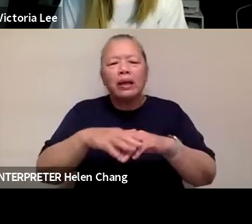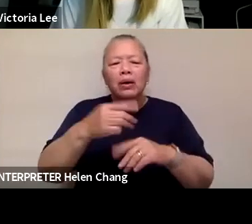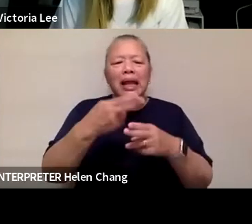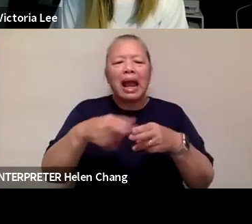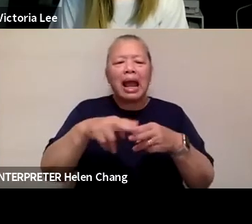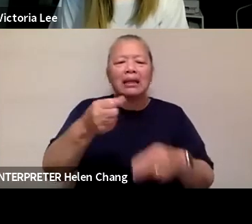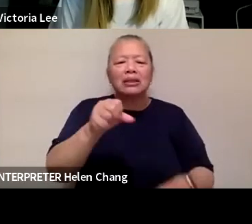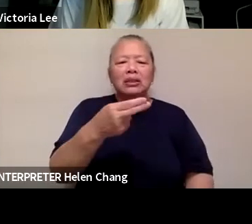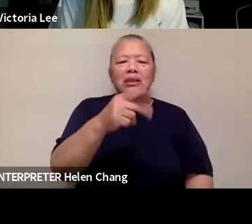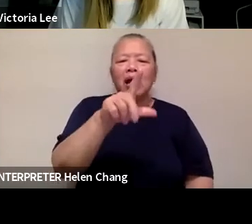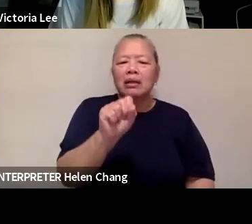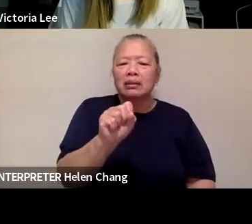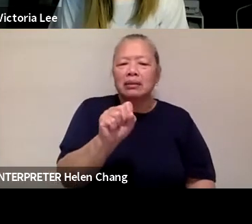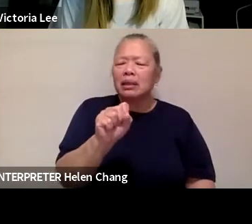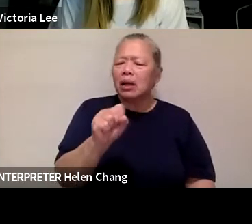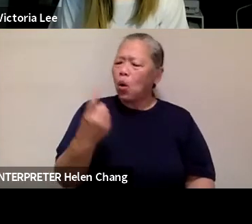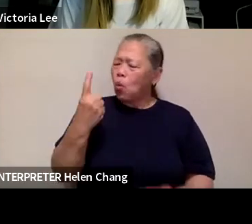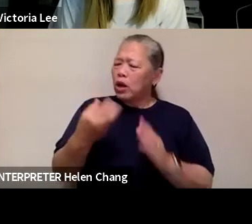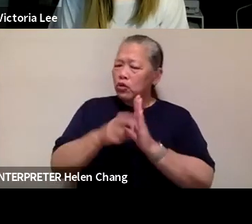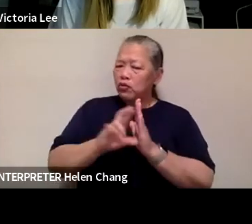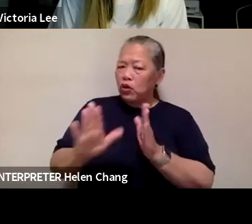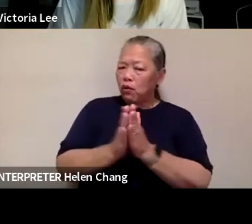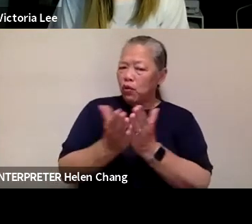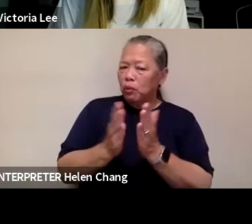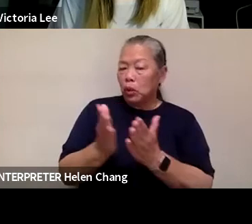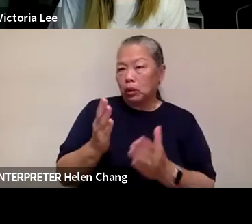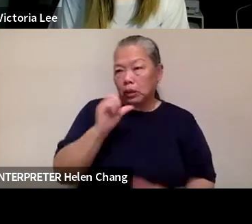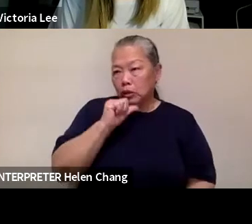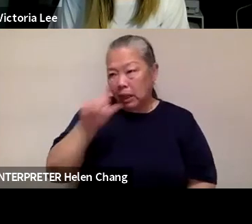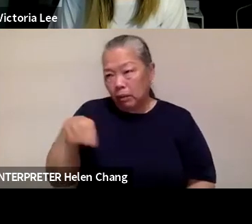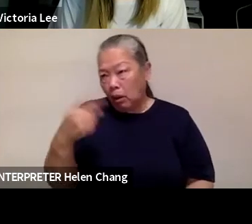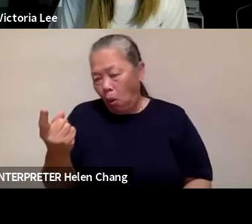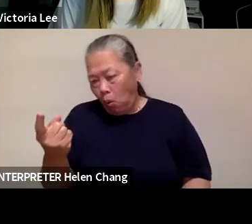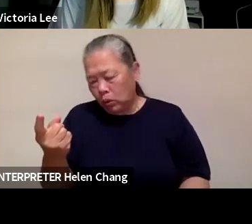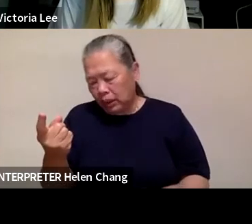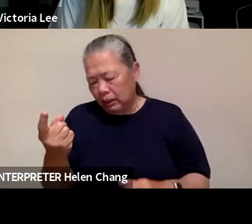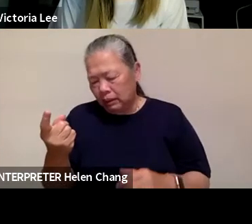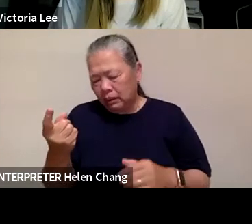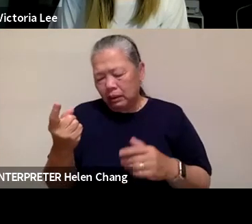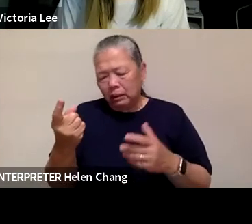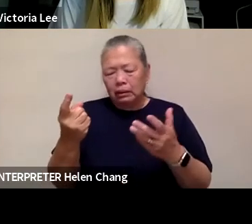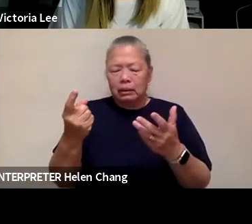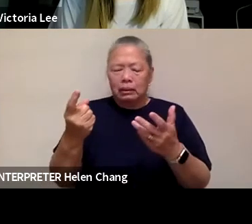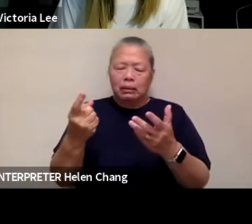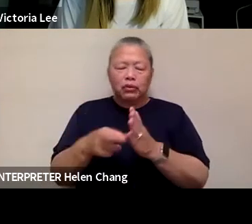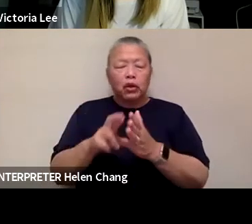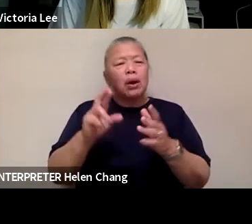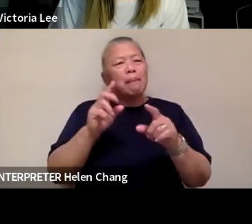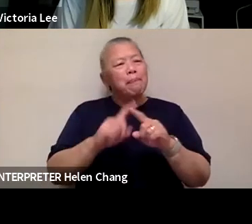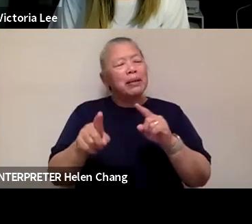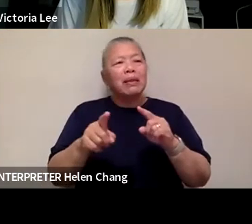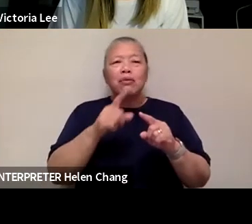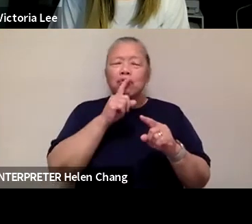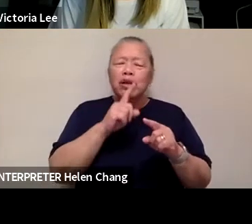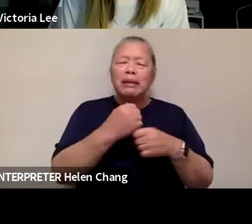reviews of your book, and I assume it wasn't the only one, there was a great pain made to say how this is not a book for